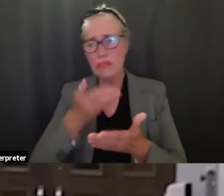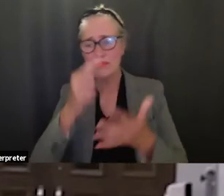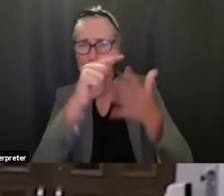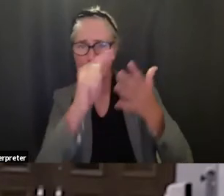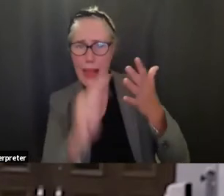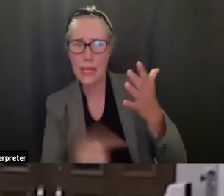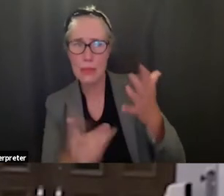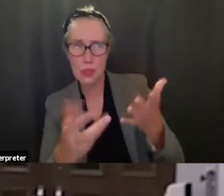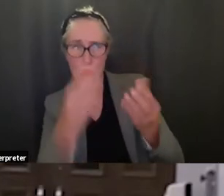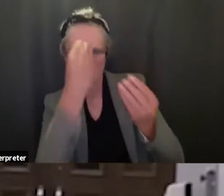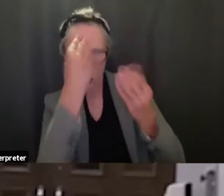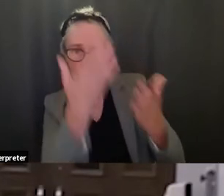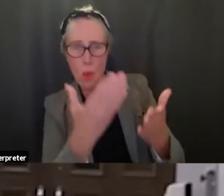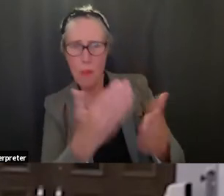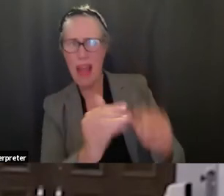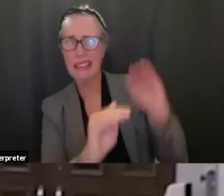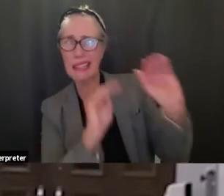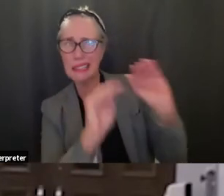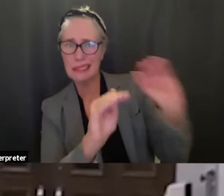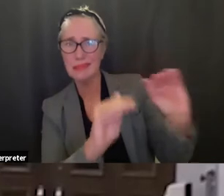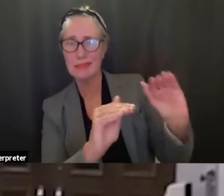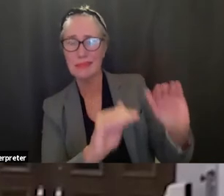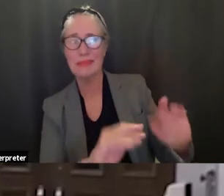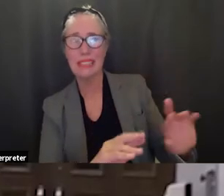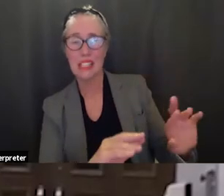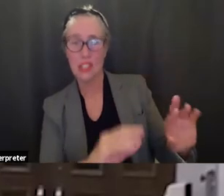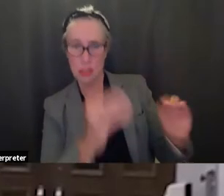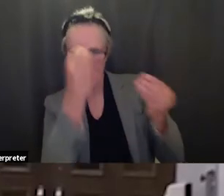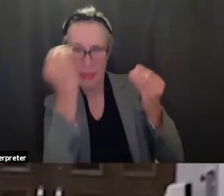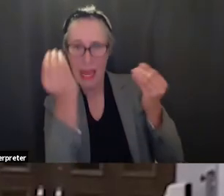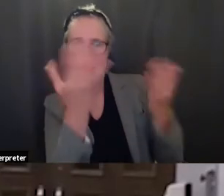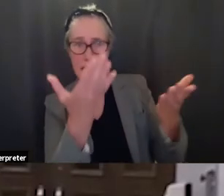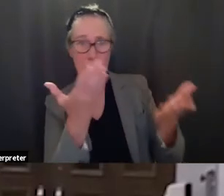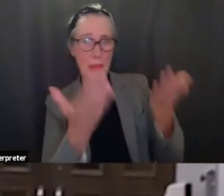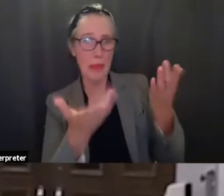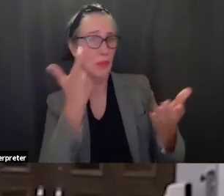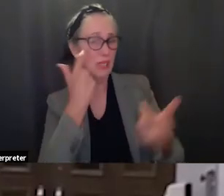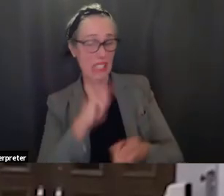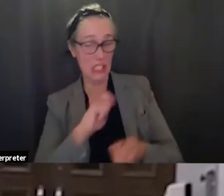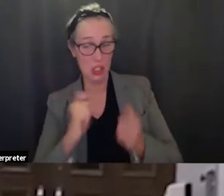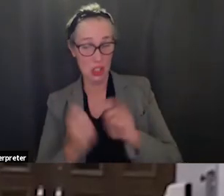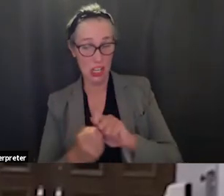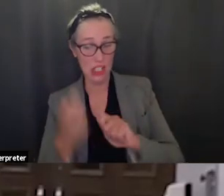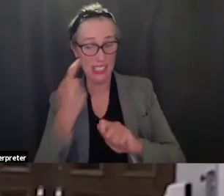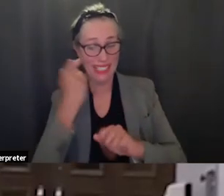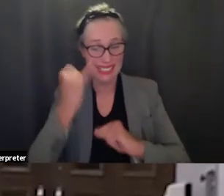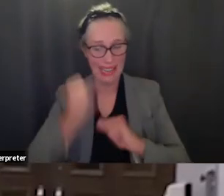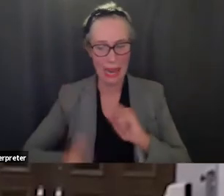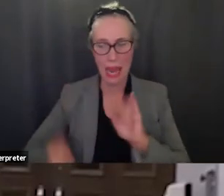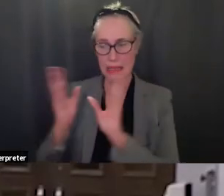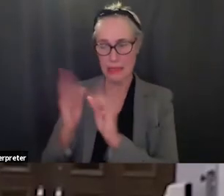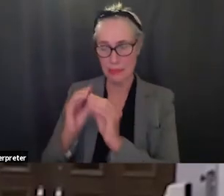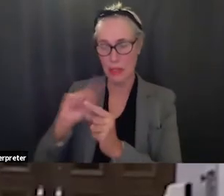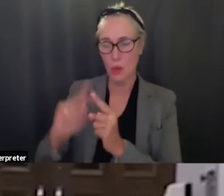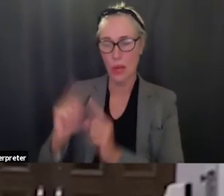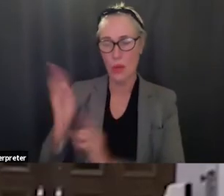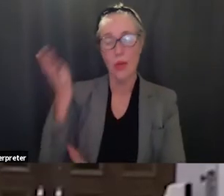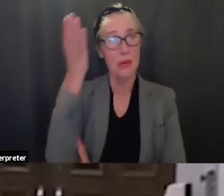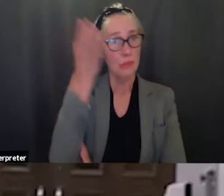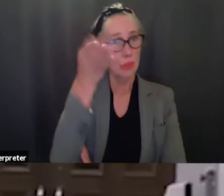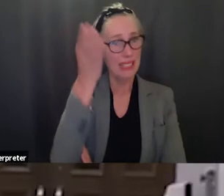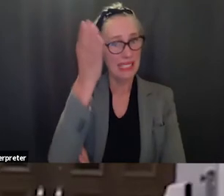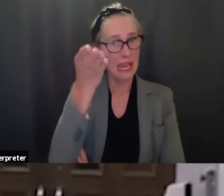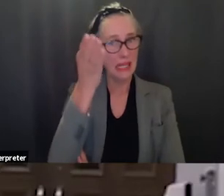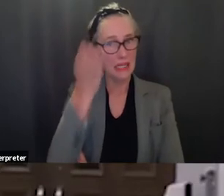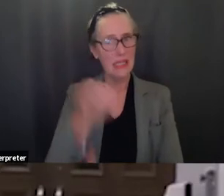to know about a heads up or or just um changes that have happened since the last time we presented to you so that